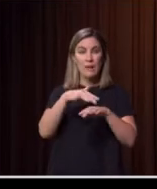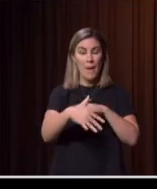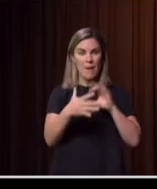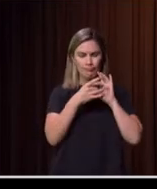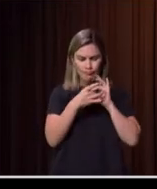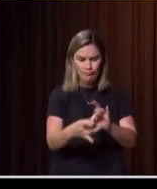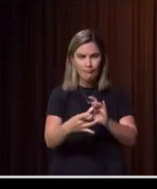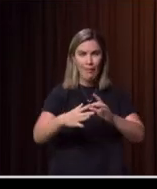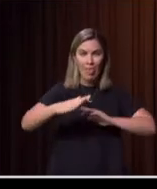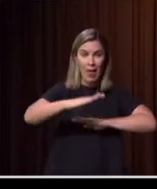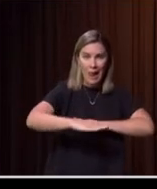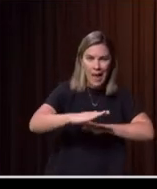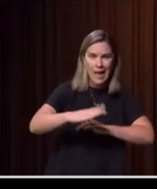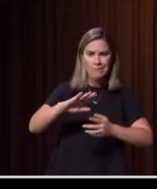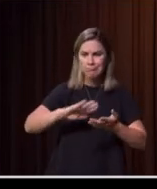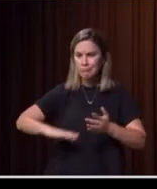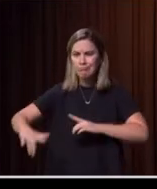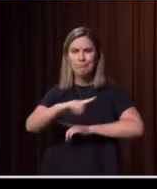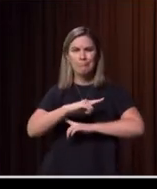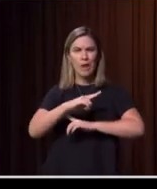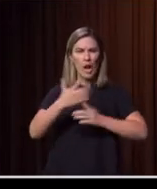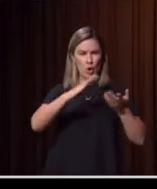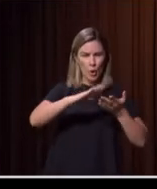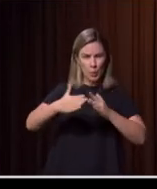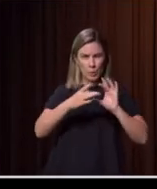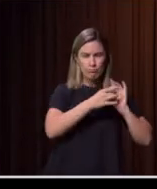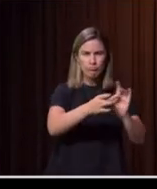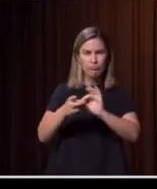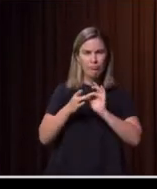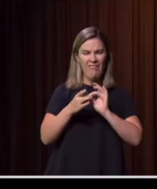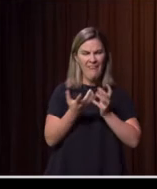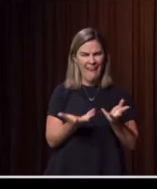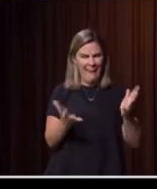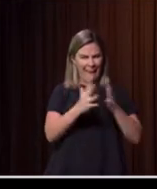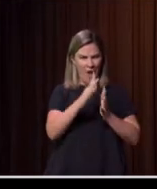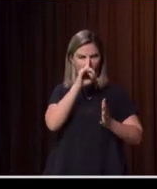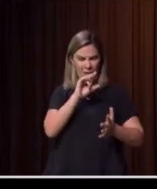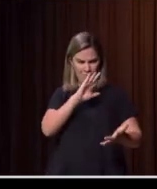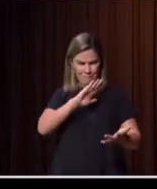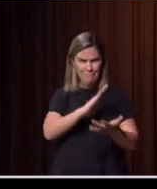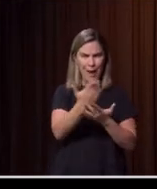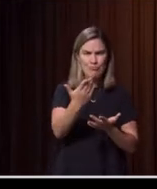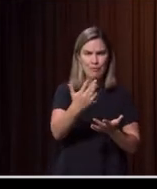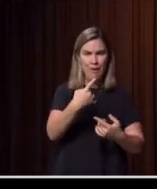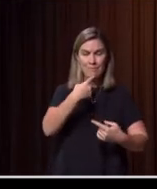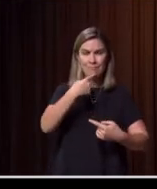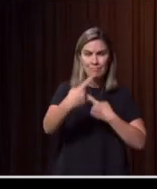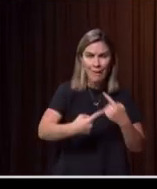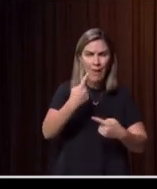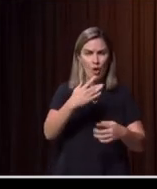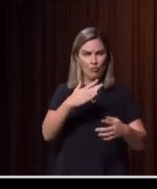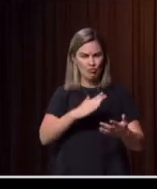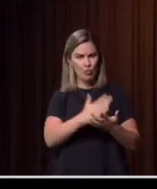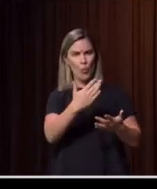communities. How can we creatively facilitate the truth telling inherent within these majority of stories in an